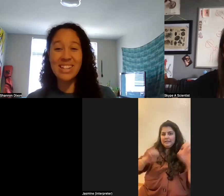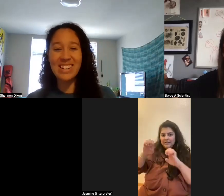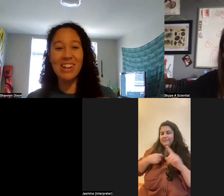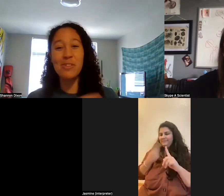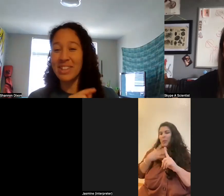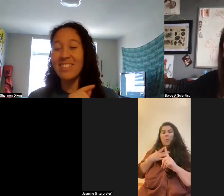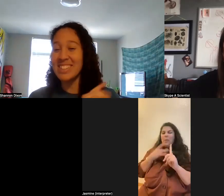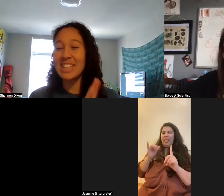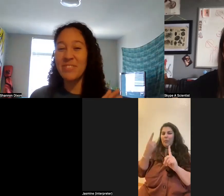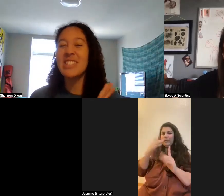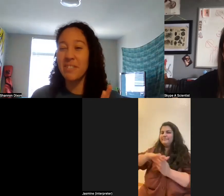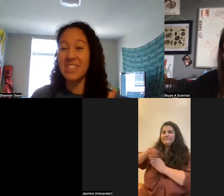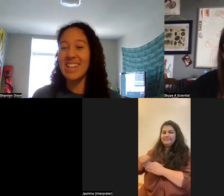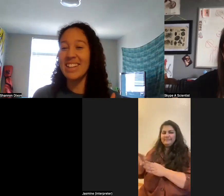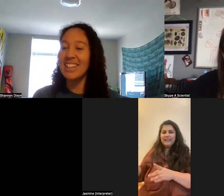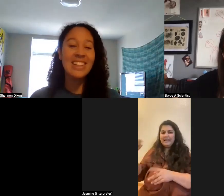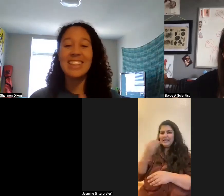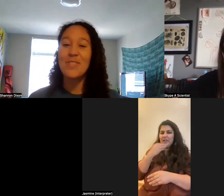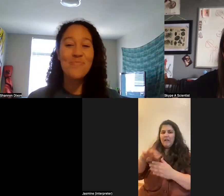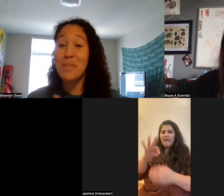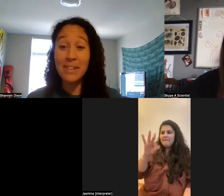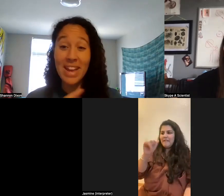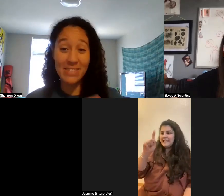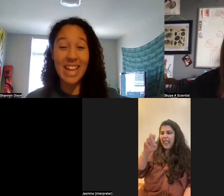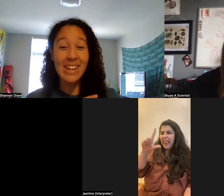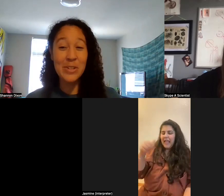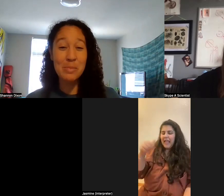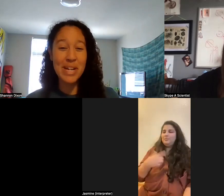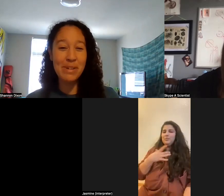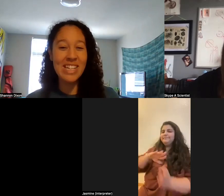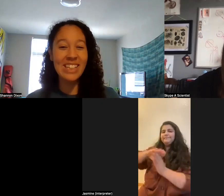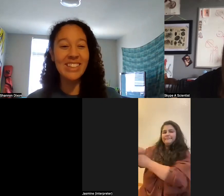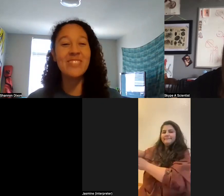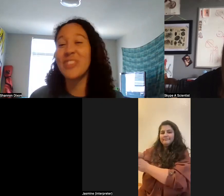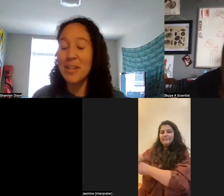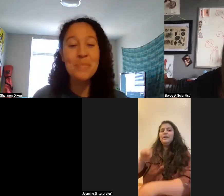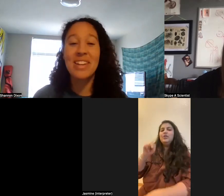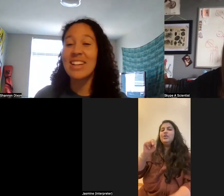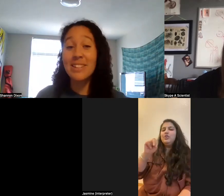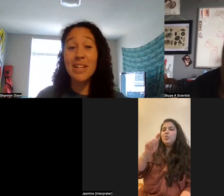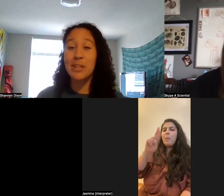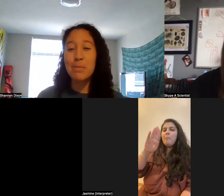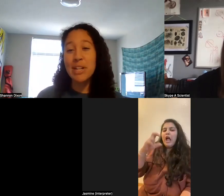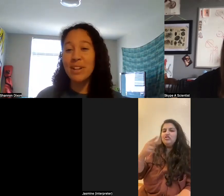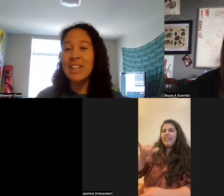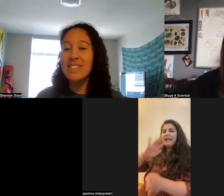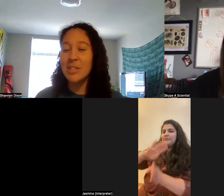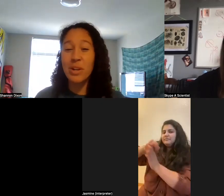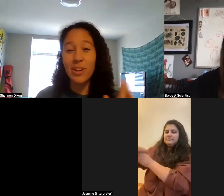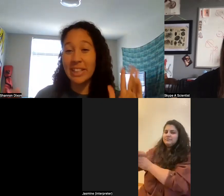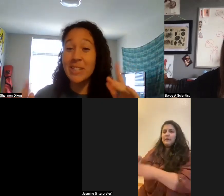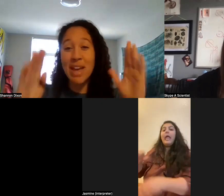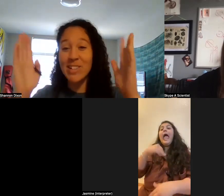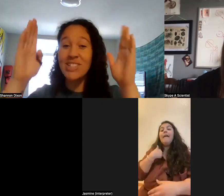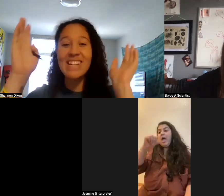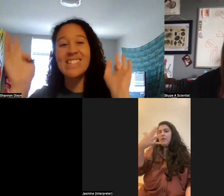I don't like that one, whatever that was like, it's called the Stella, not a fan of that nudibranch particular, but there's like really pretty ones.